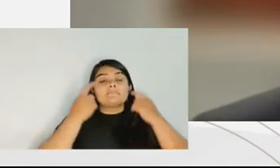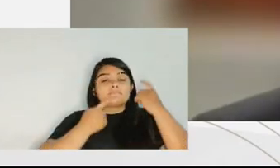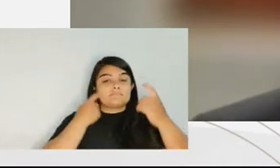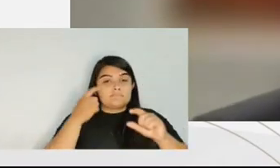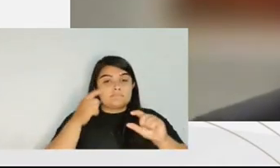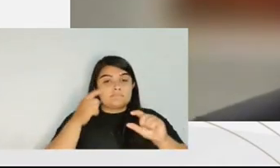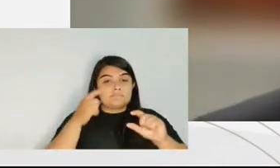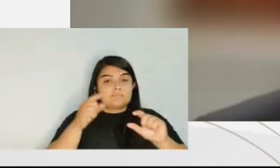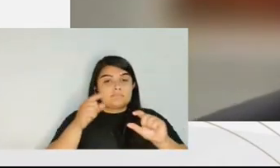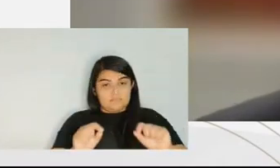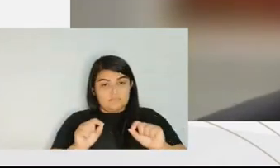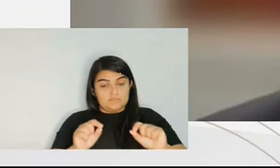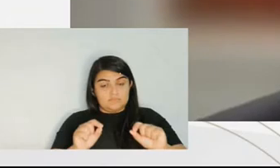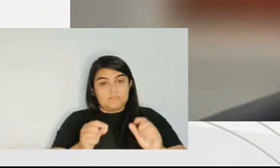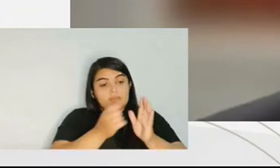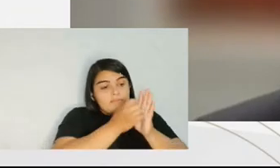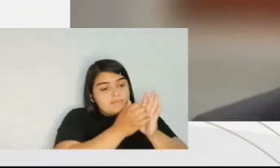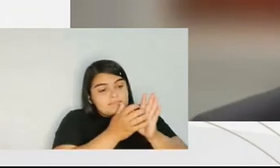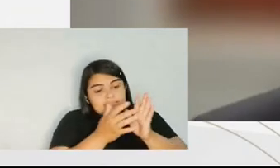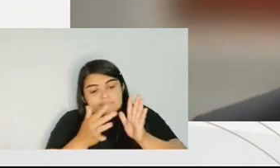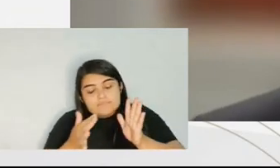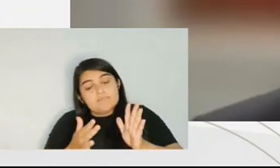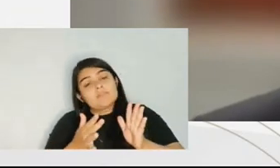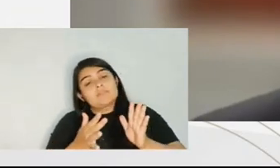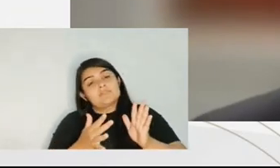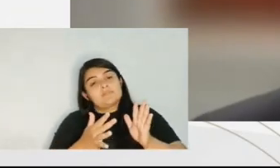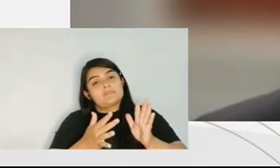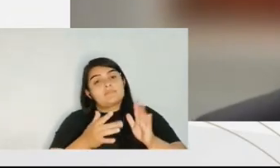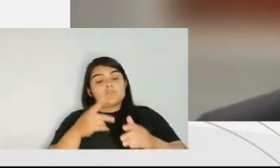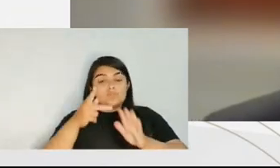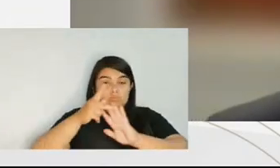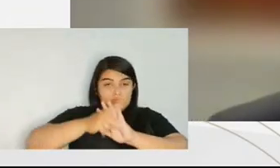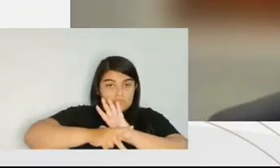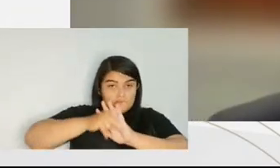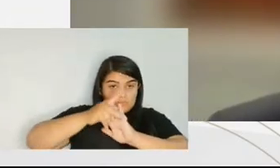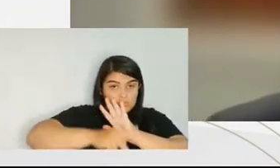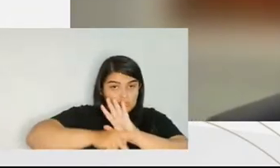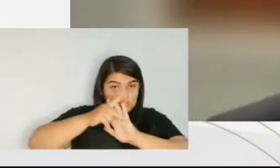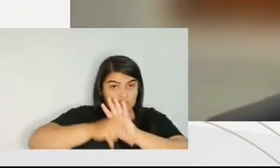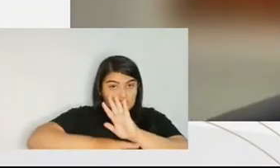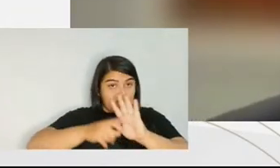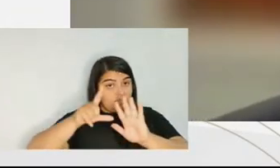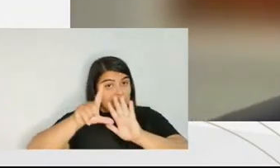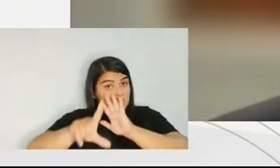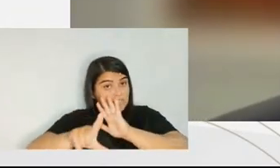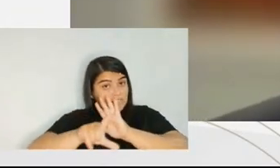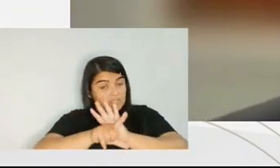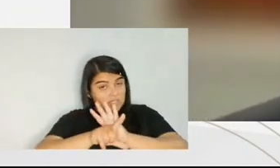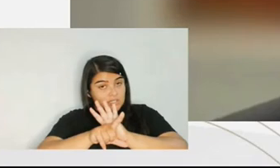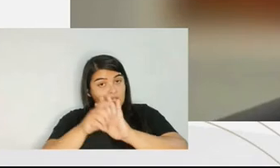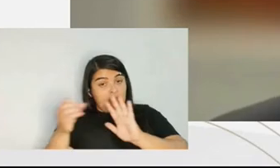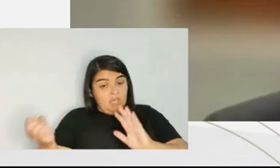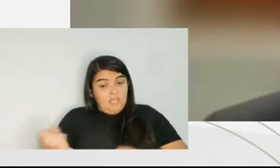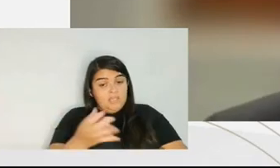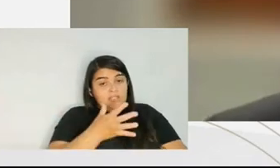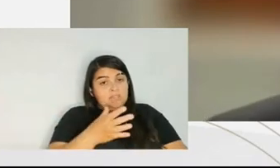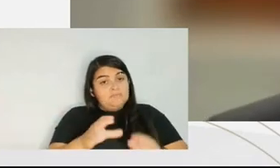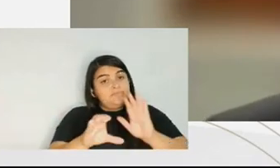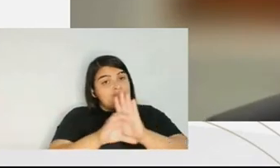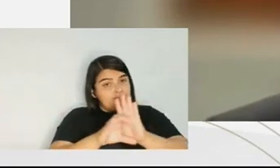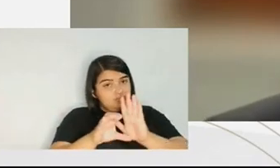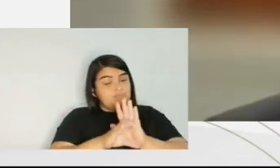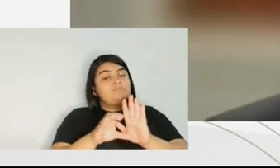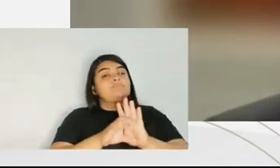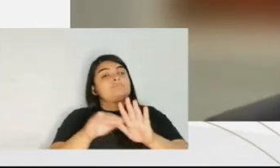Fisher explained to us. My main worry during the tramit, during this law project